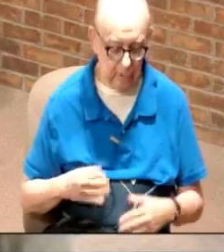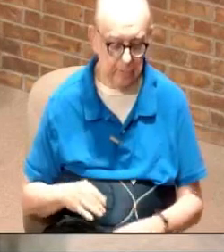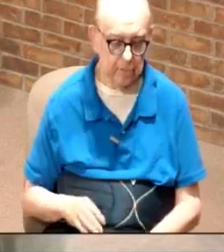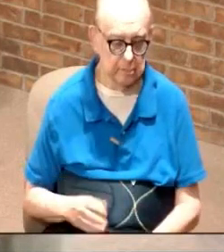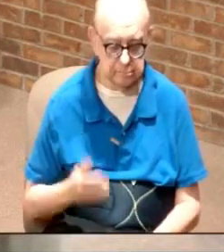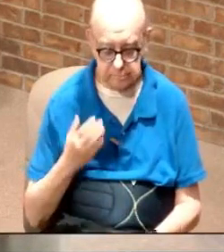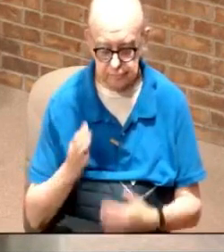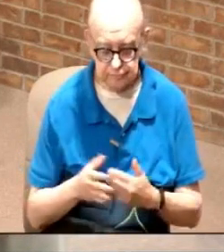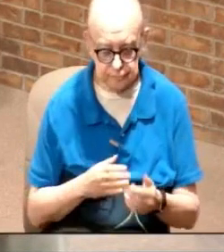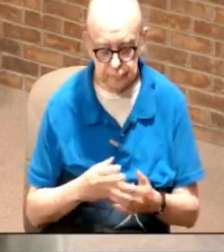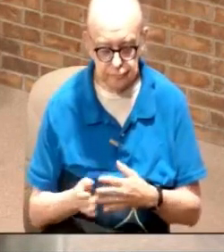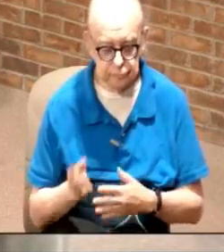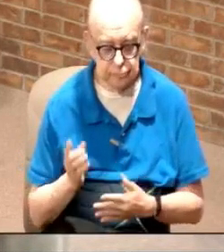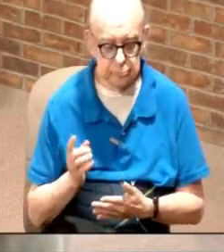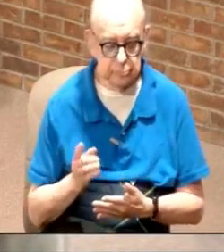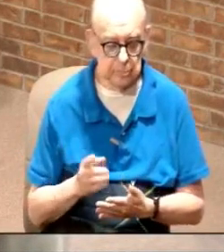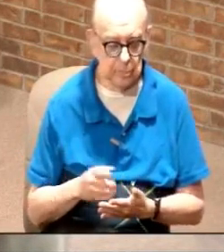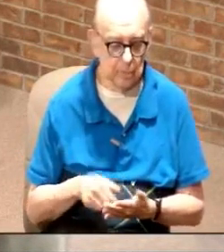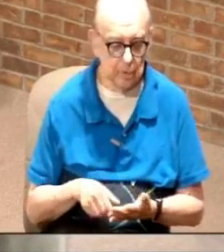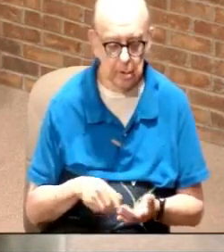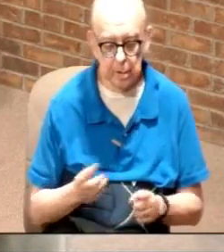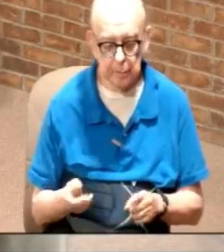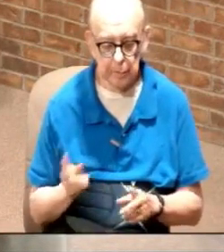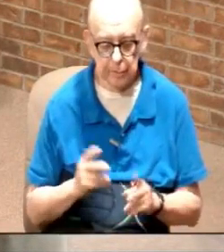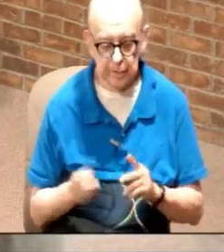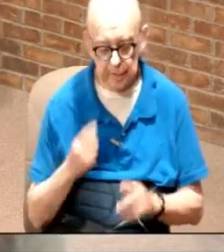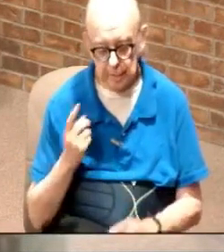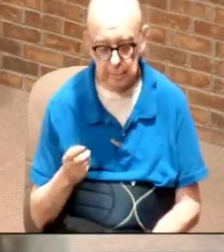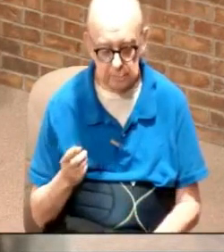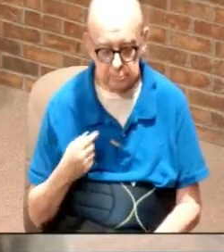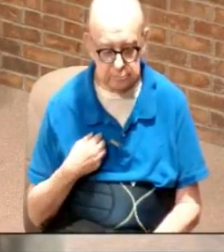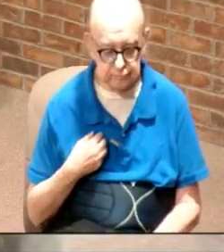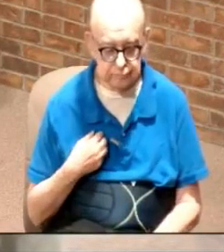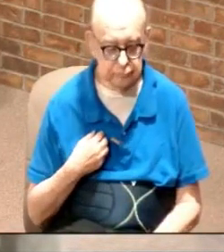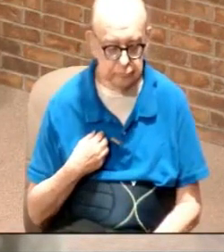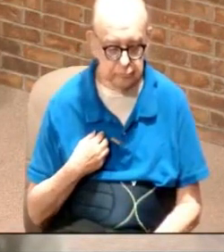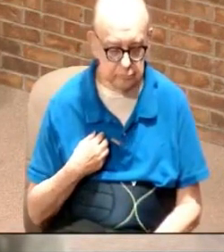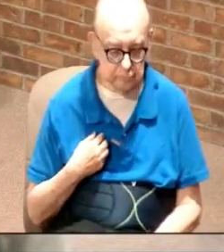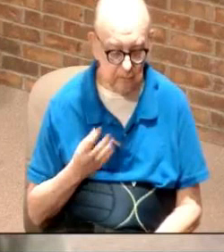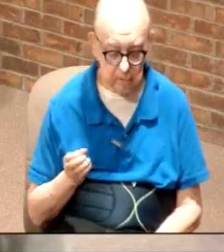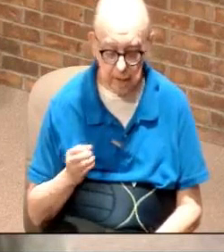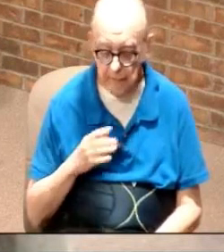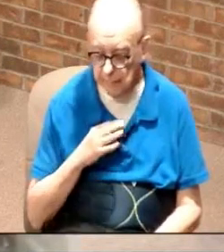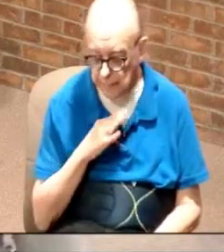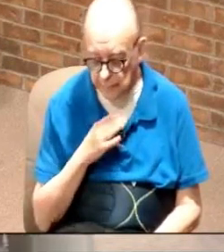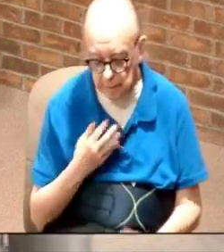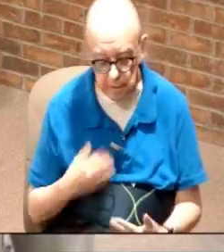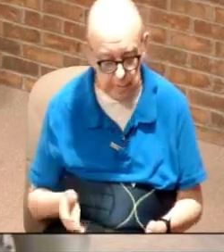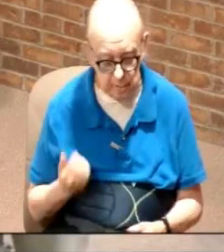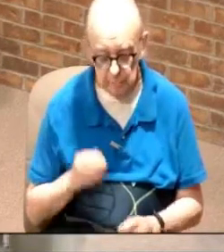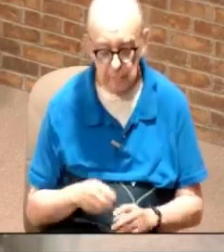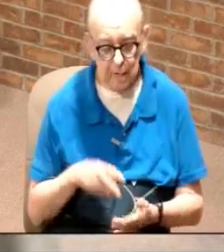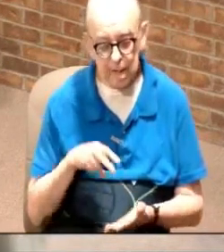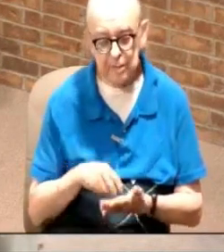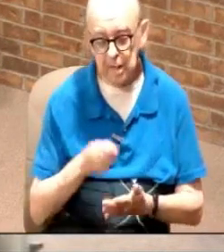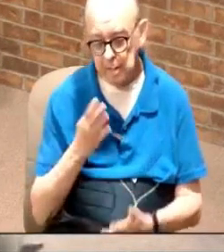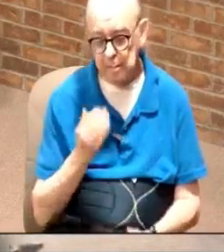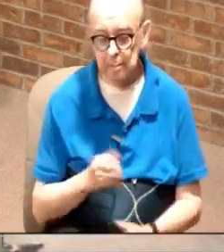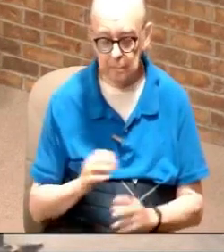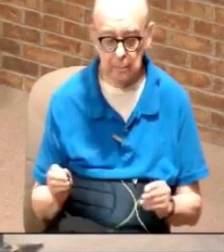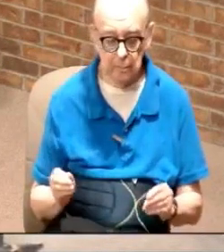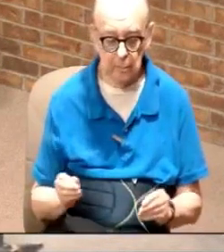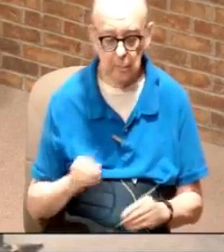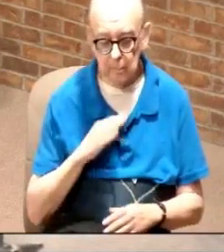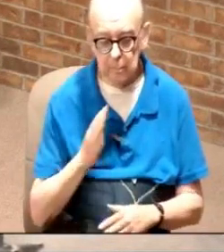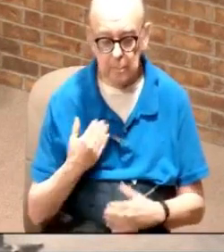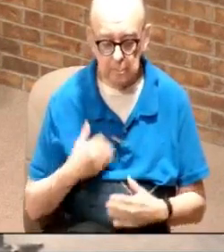It doesn't matter what anybody else thinks. Whatever. I don't have filthy rags anymore. And when I stand before God, none of those